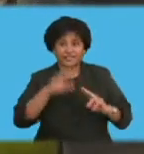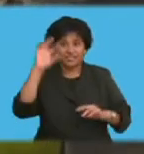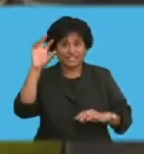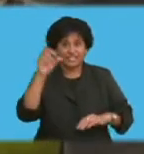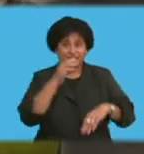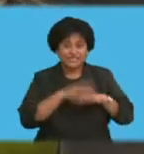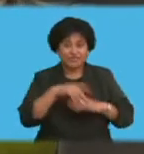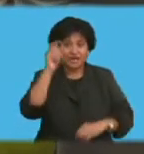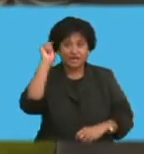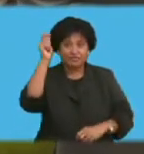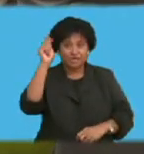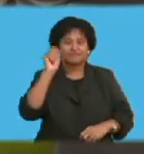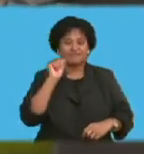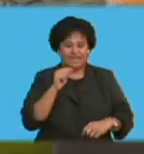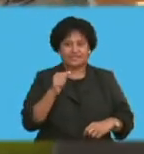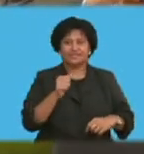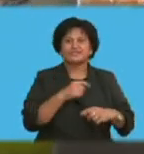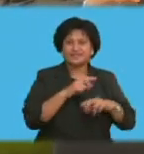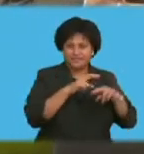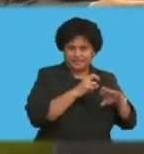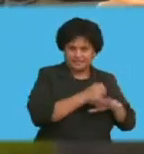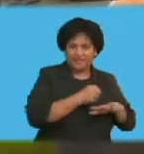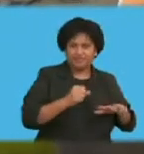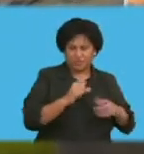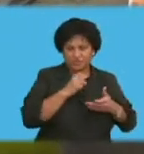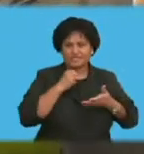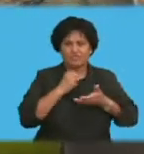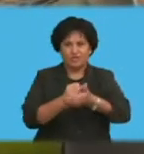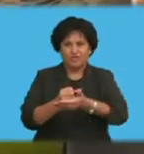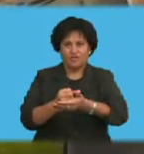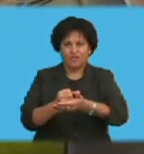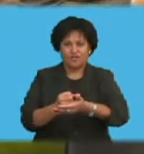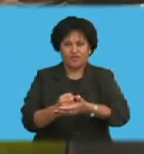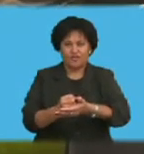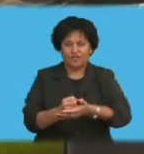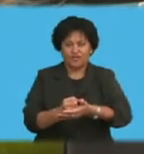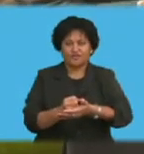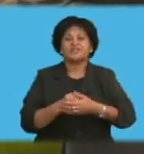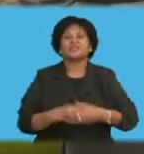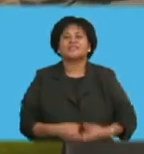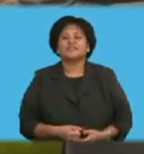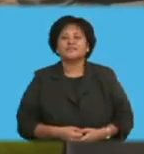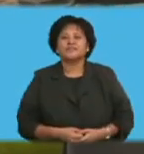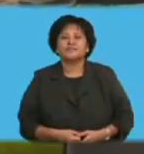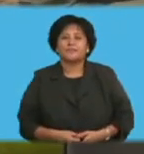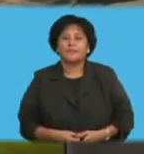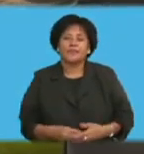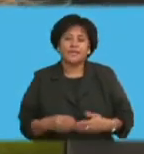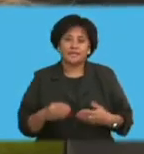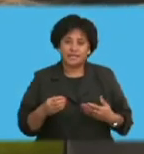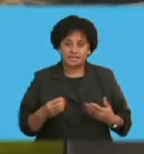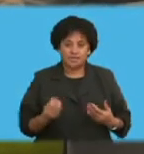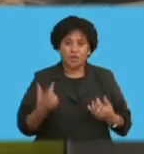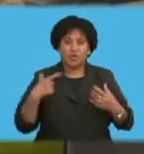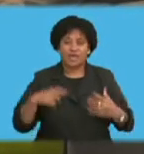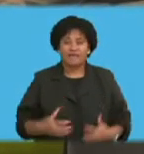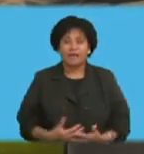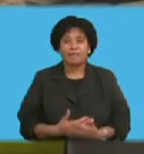of course we will support it, because it's not just for the fact that we want to only support rugby, but it's also because of enormous